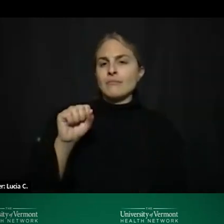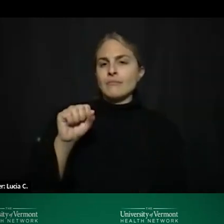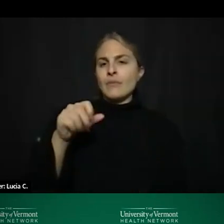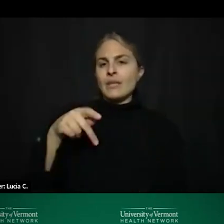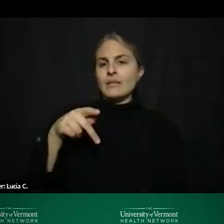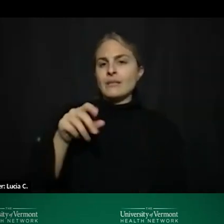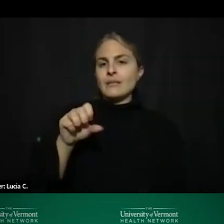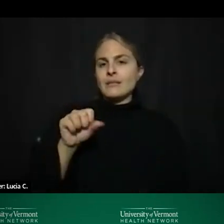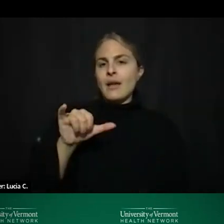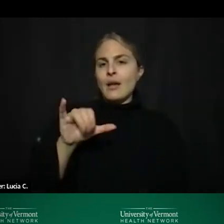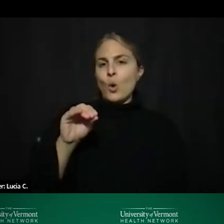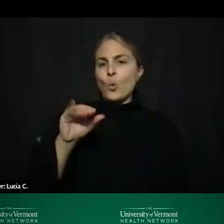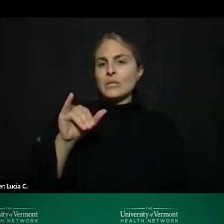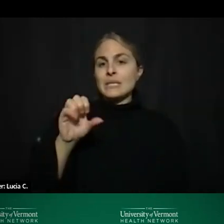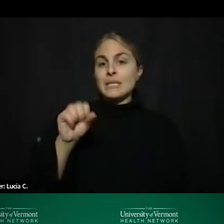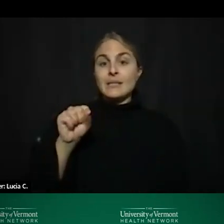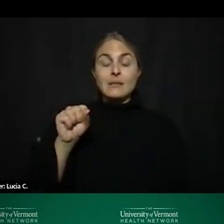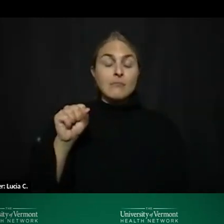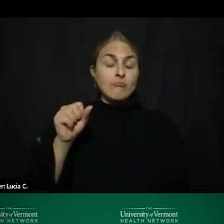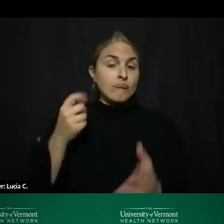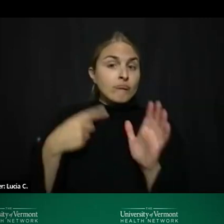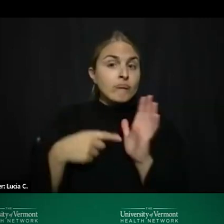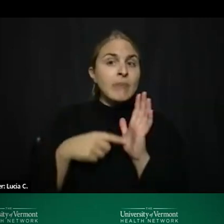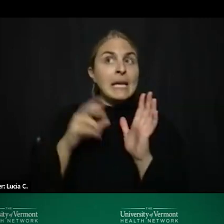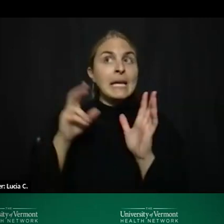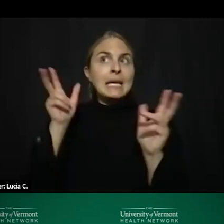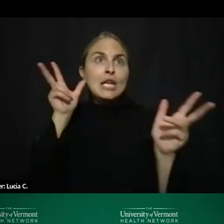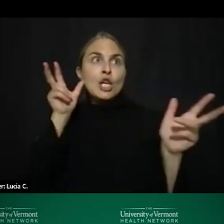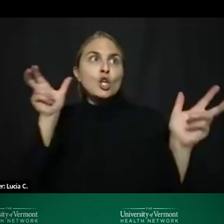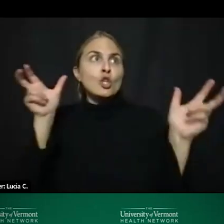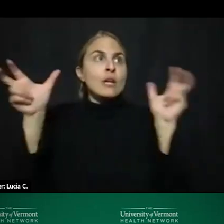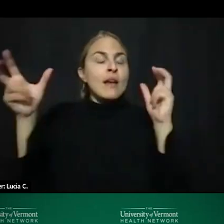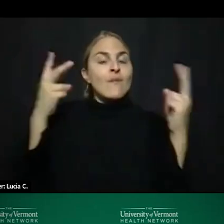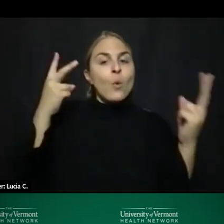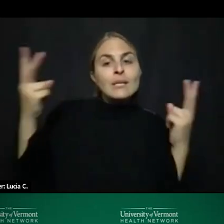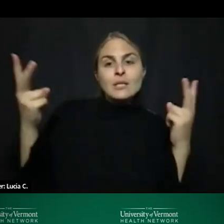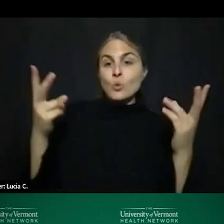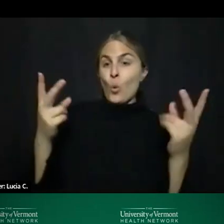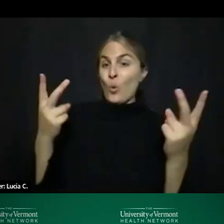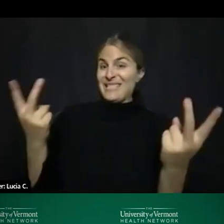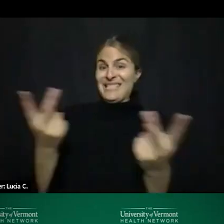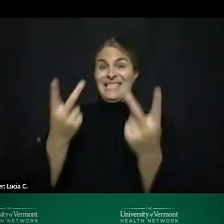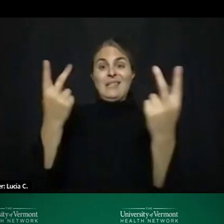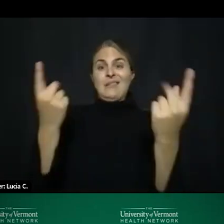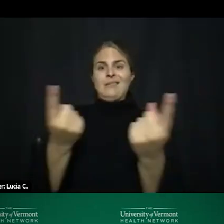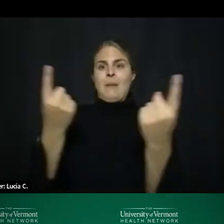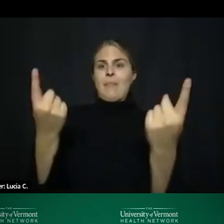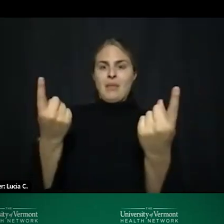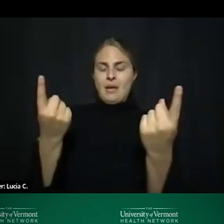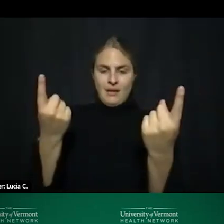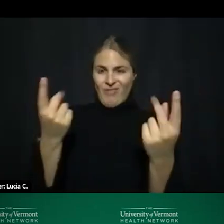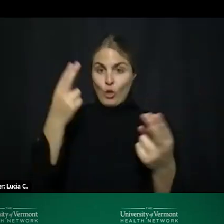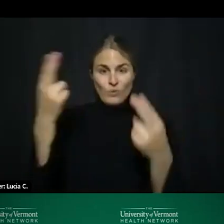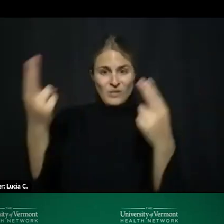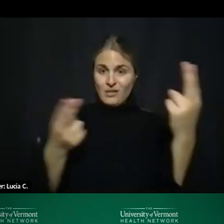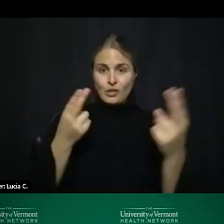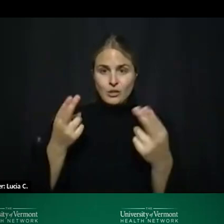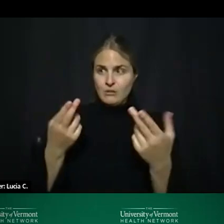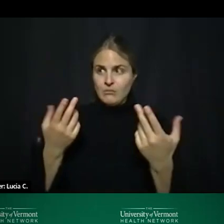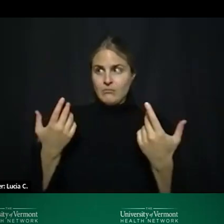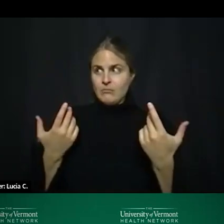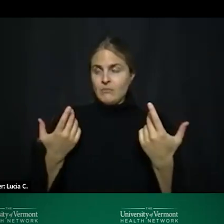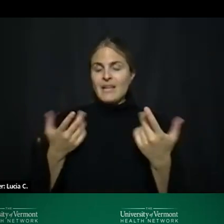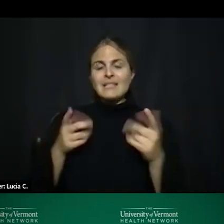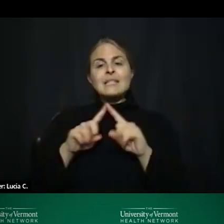people call hearing voices or seeing things or having an experience that you or i may not currently be having and